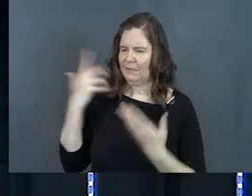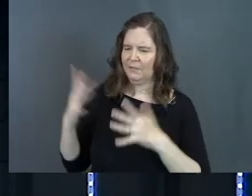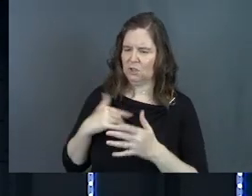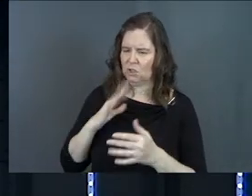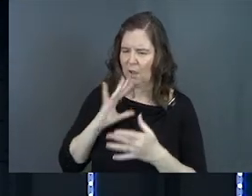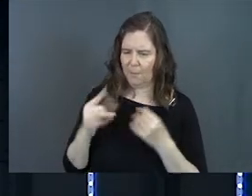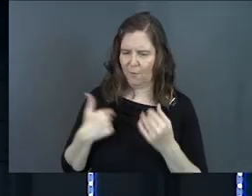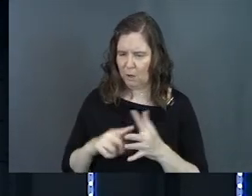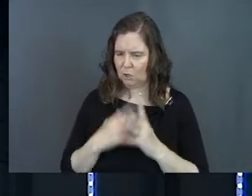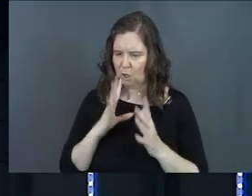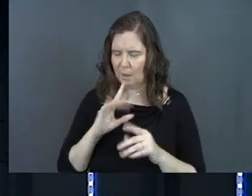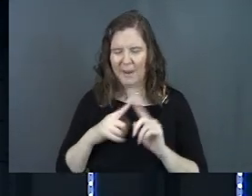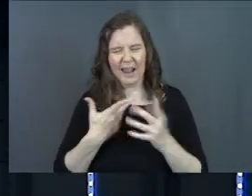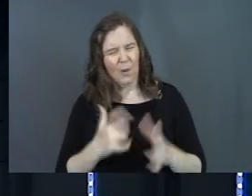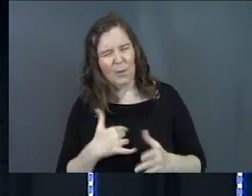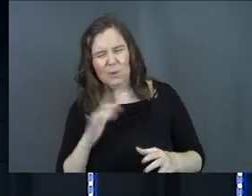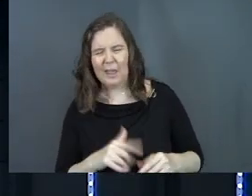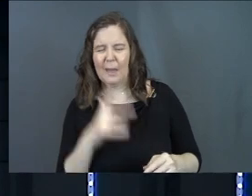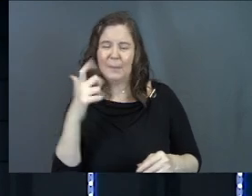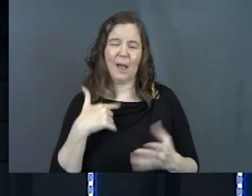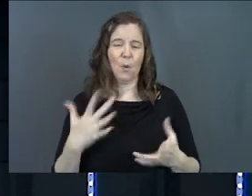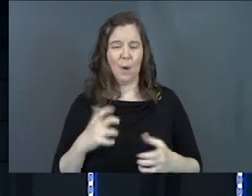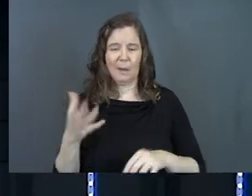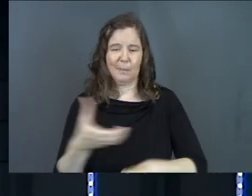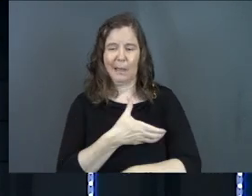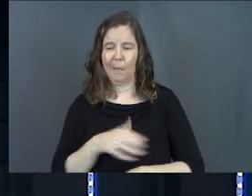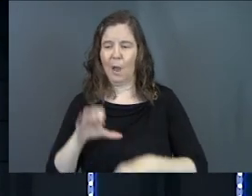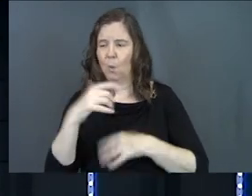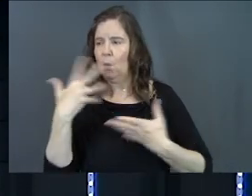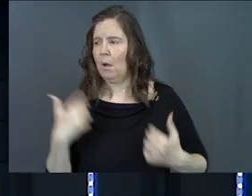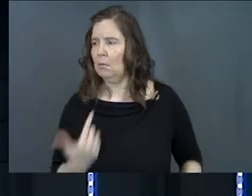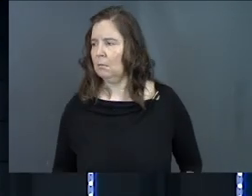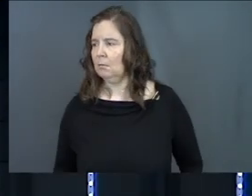until she's done talking before I start talking, but I don't want to do that because I want to be in power.